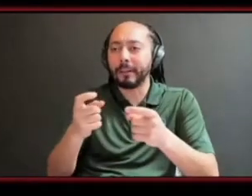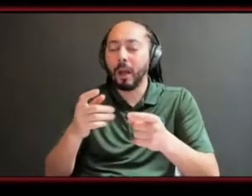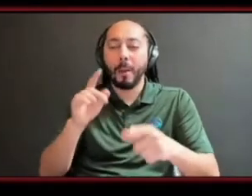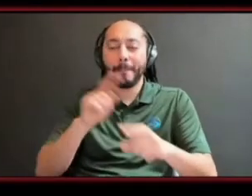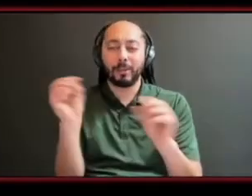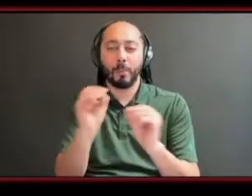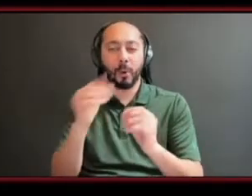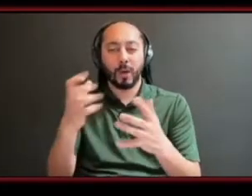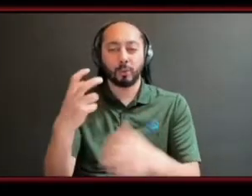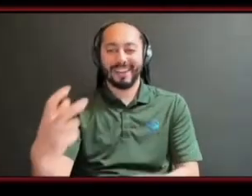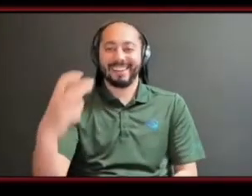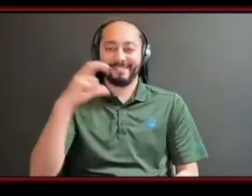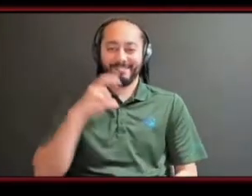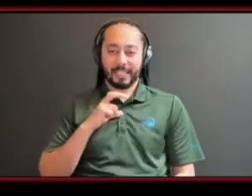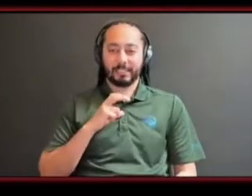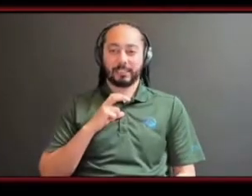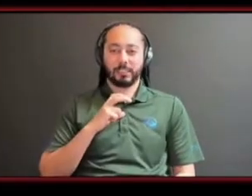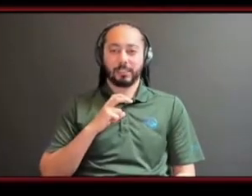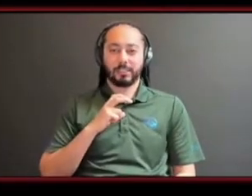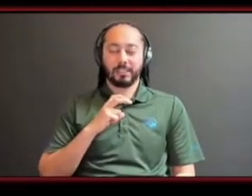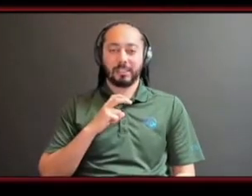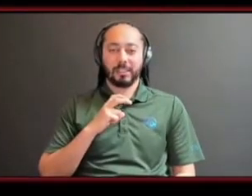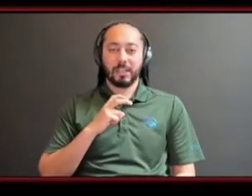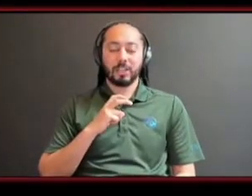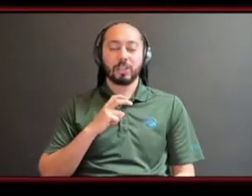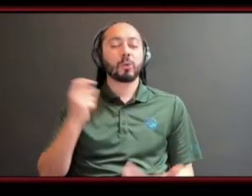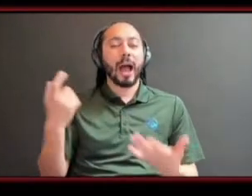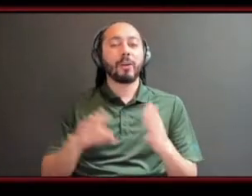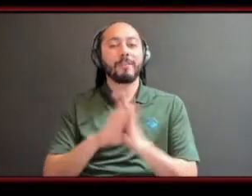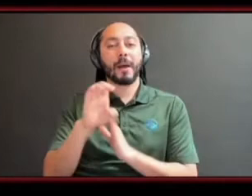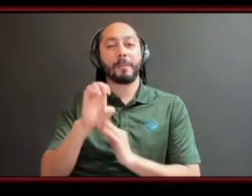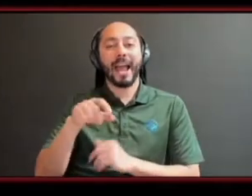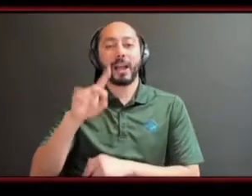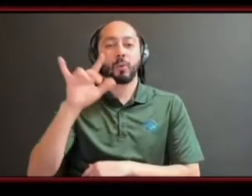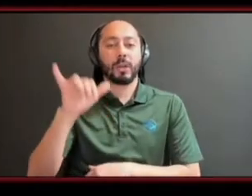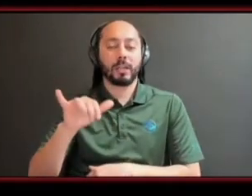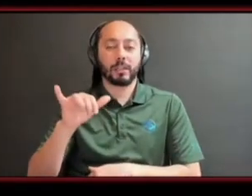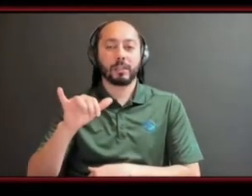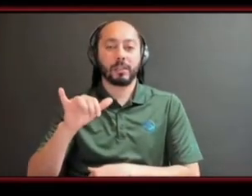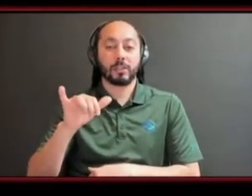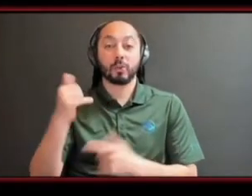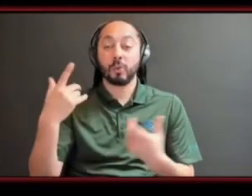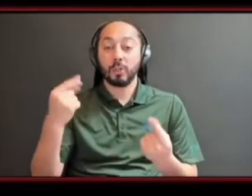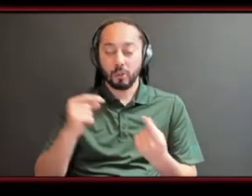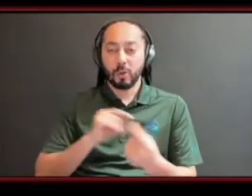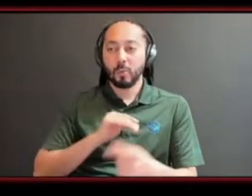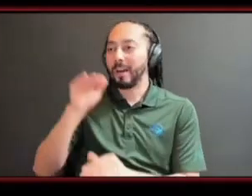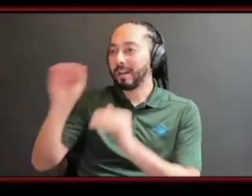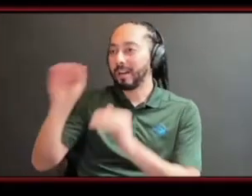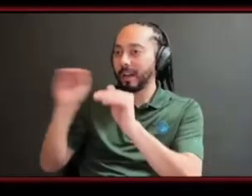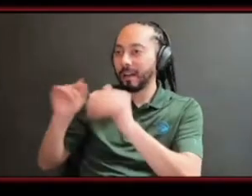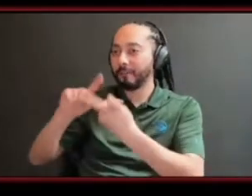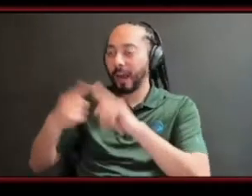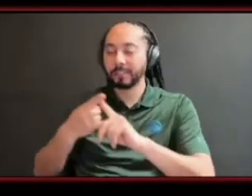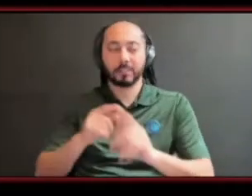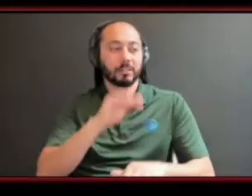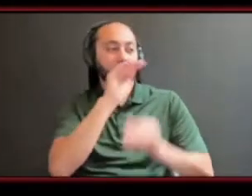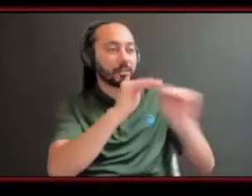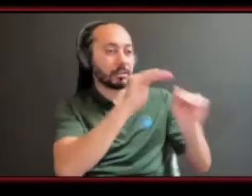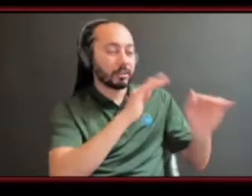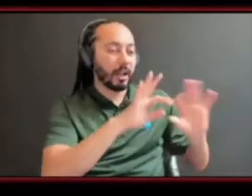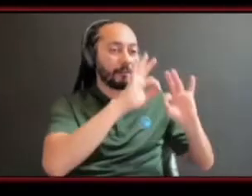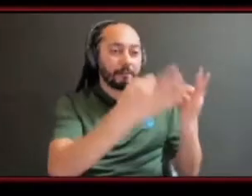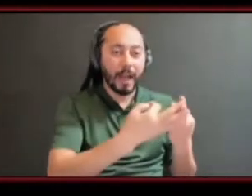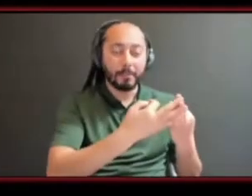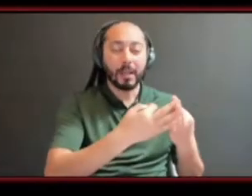build that equity so we're doing it on our own we're running to the friends we're running to family or we have to go paycheck the paycheck